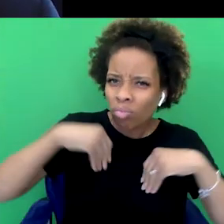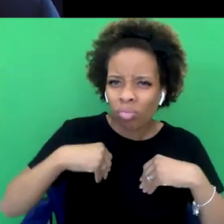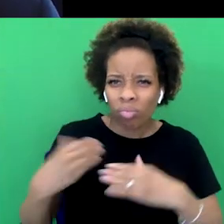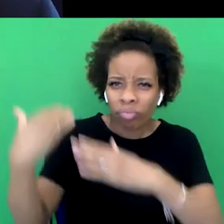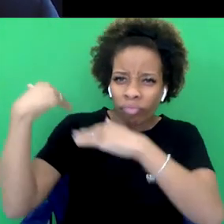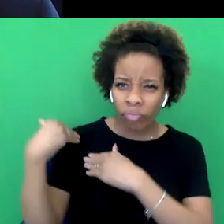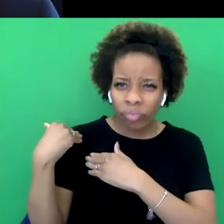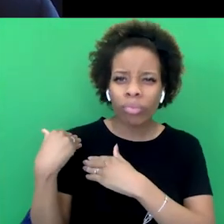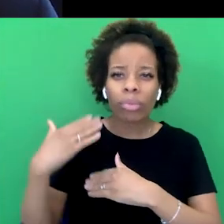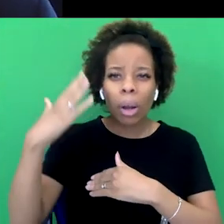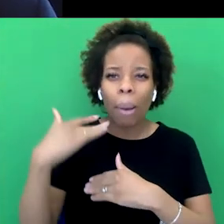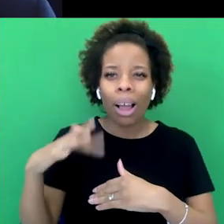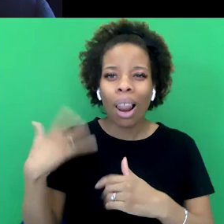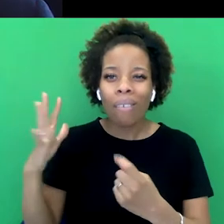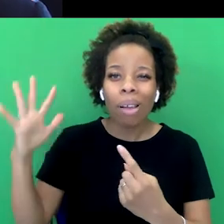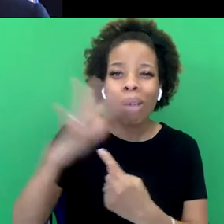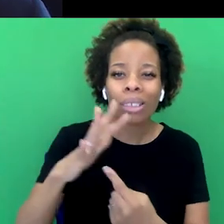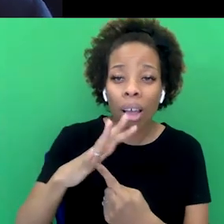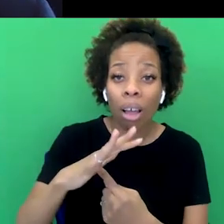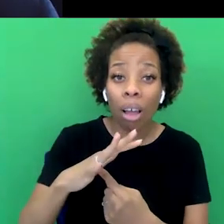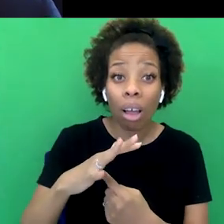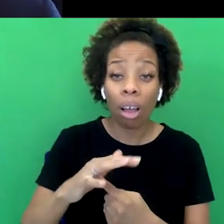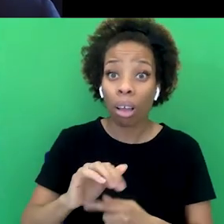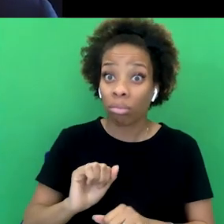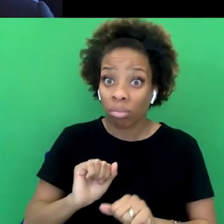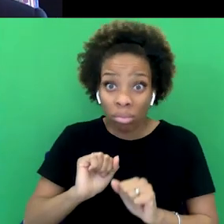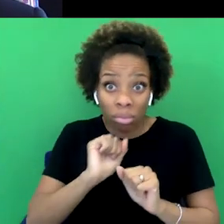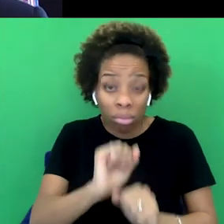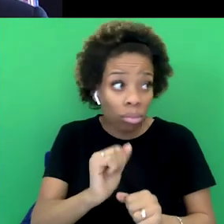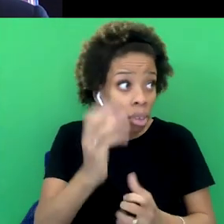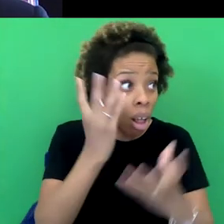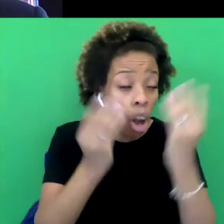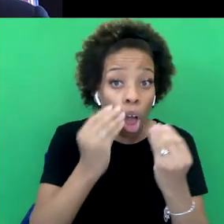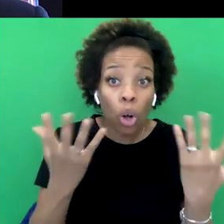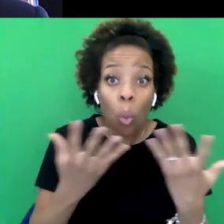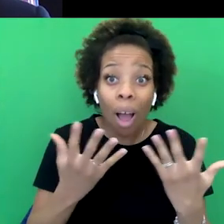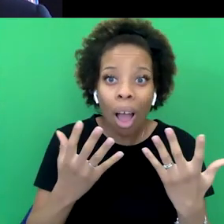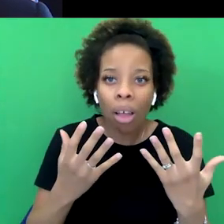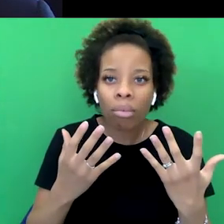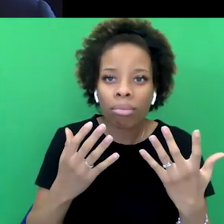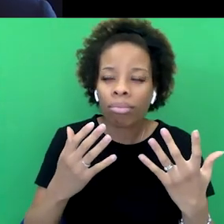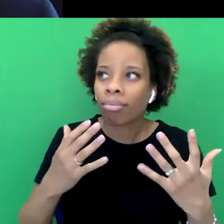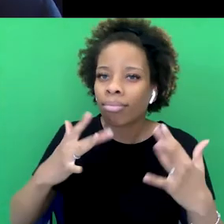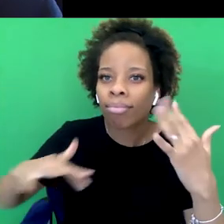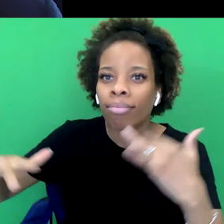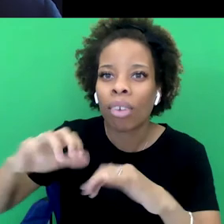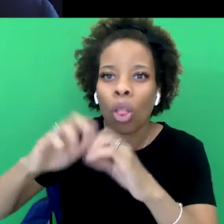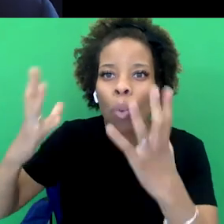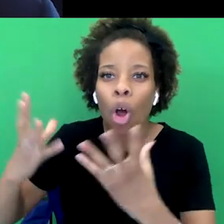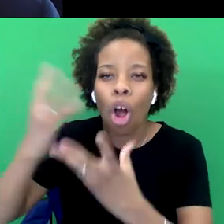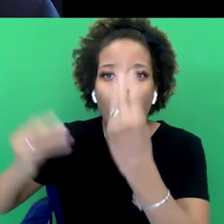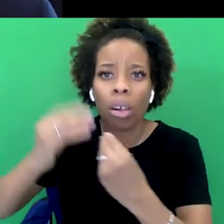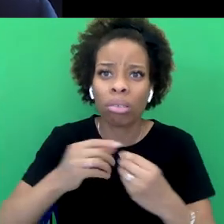get their education from outside the classroom. So I think they're really, they're really wised up about colonialism because